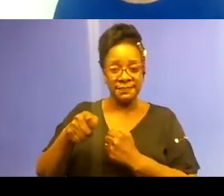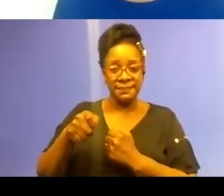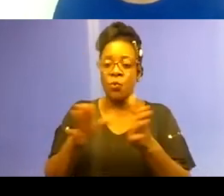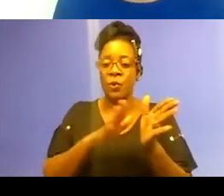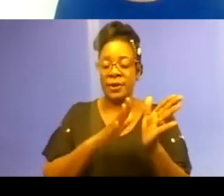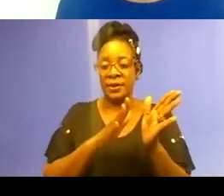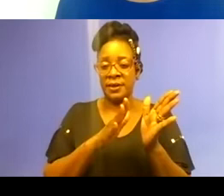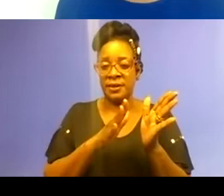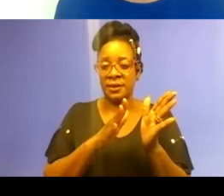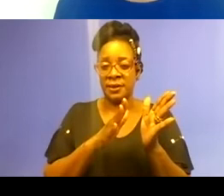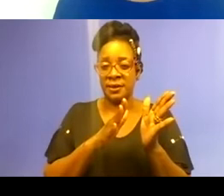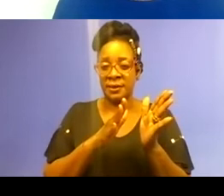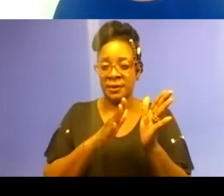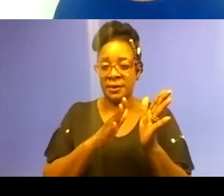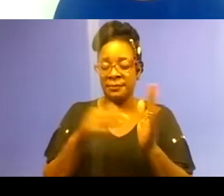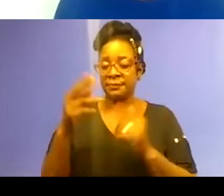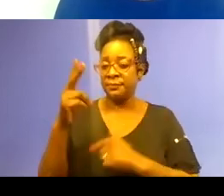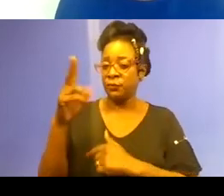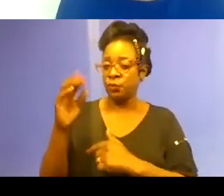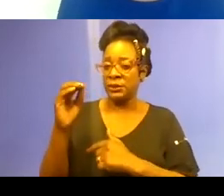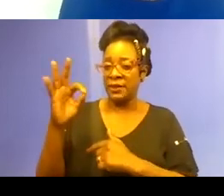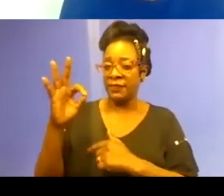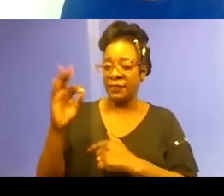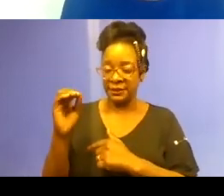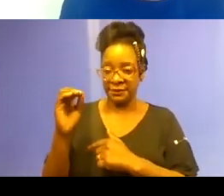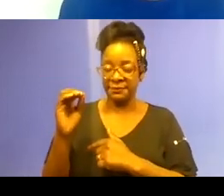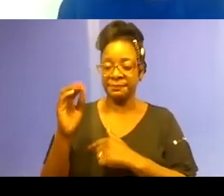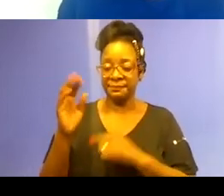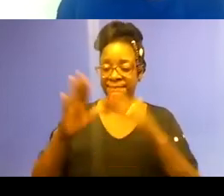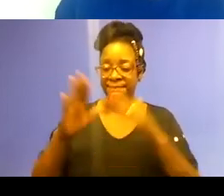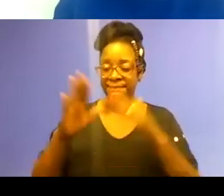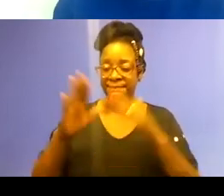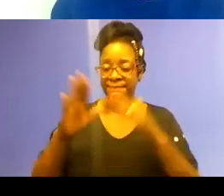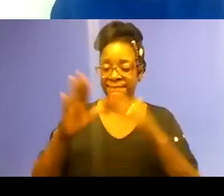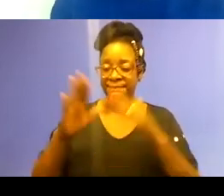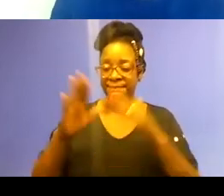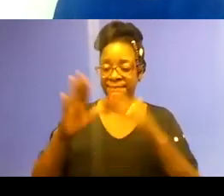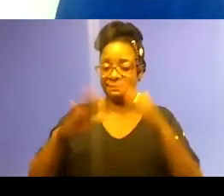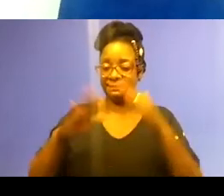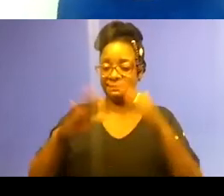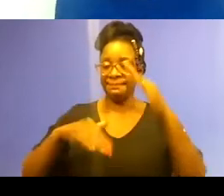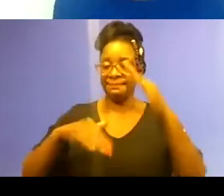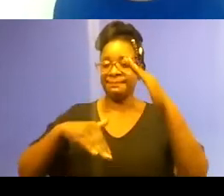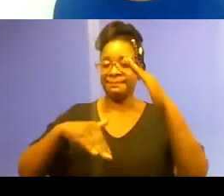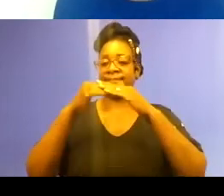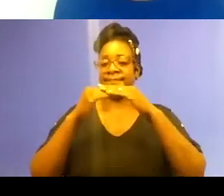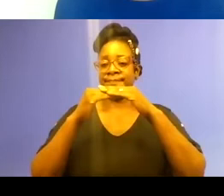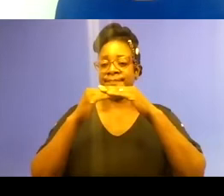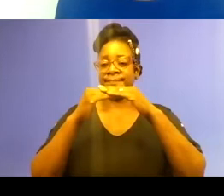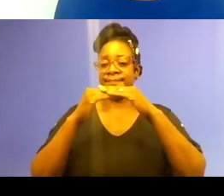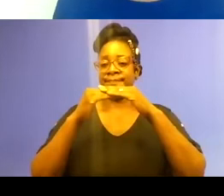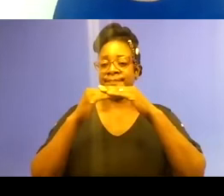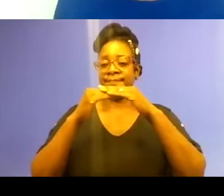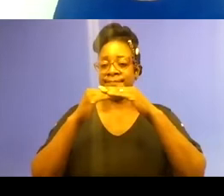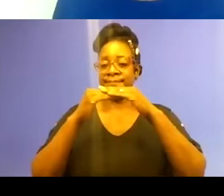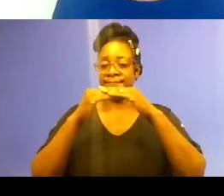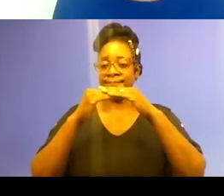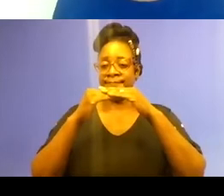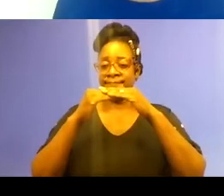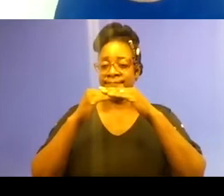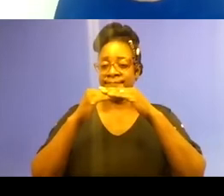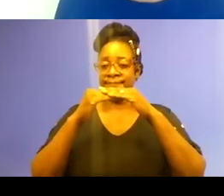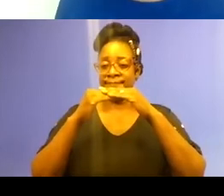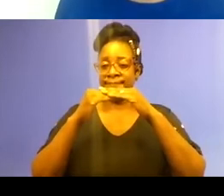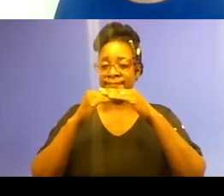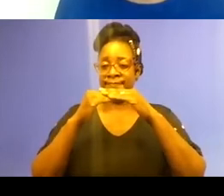a 2030 deadline before the point of no return for our earth, similarly, there is a ticking clock